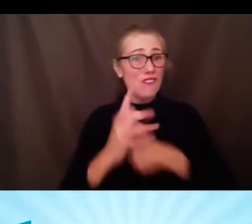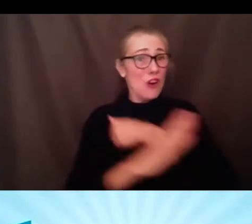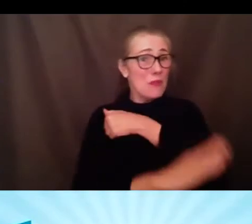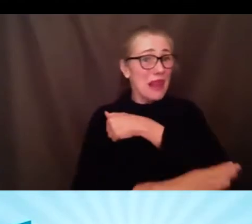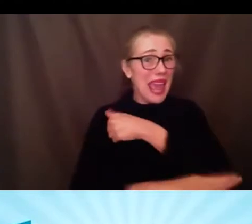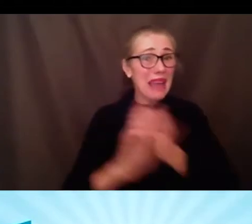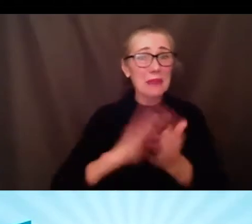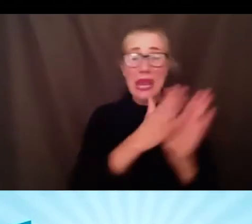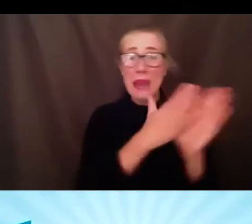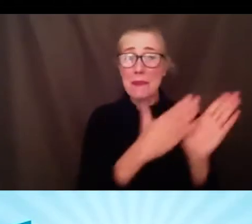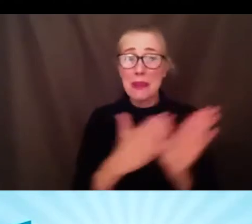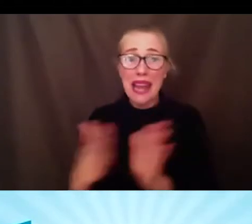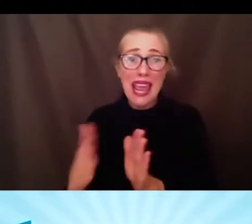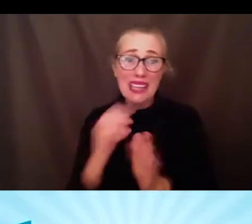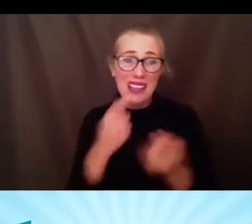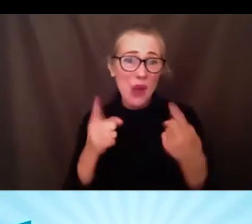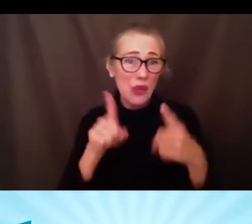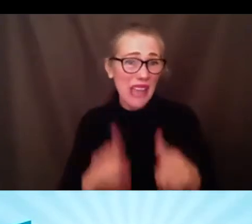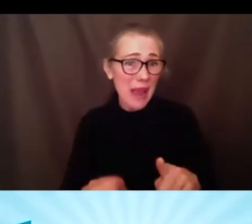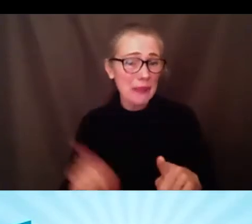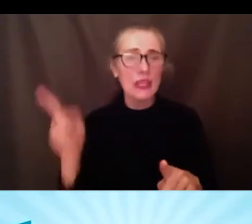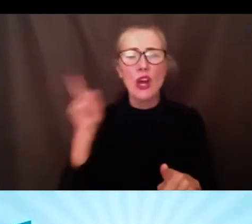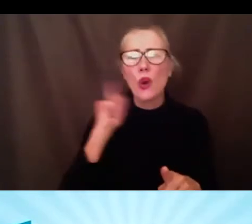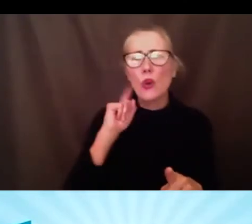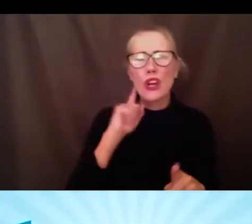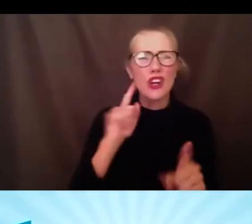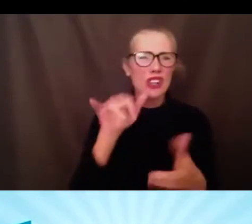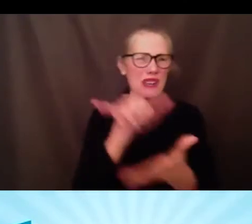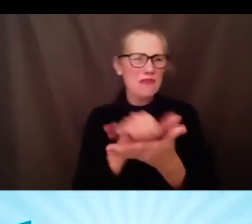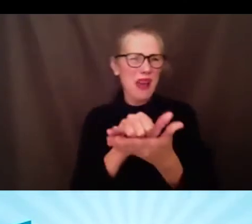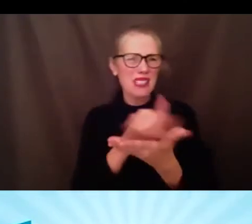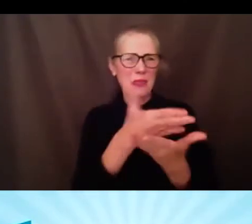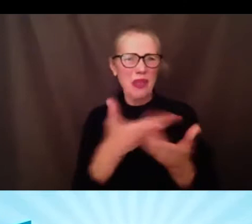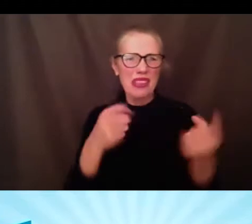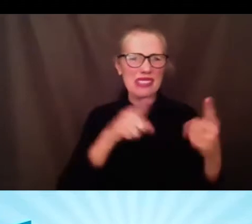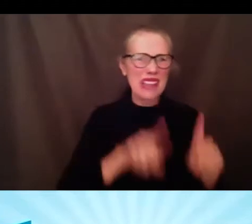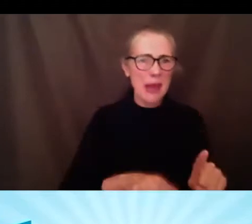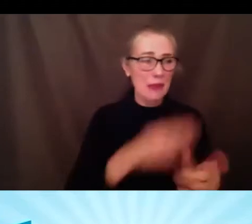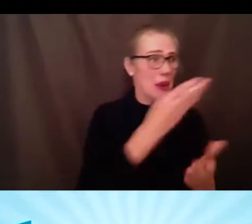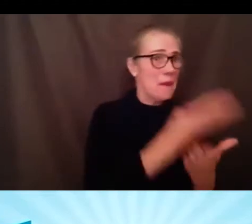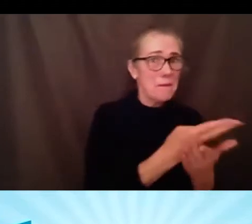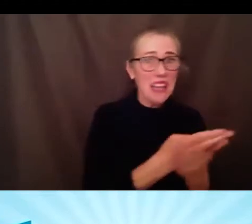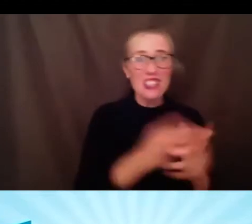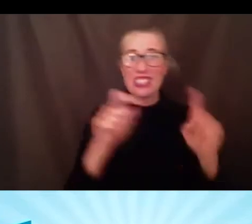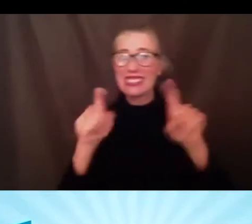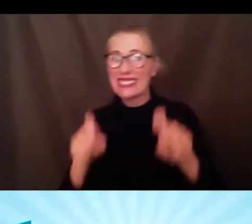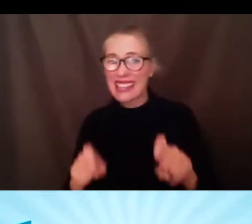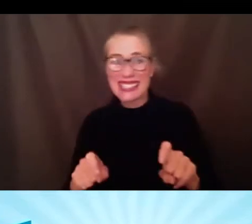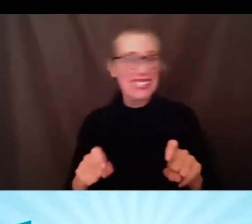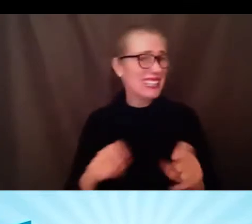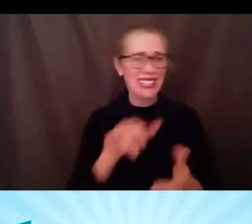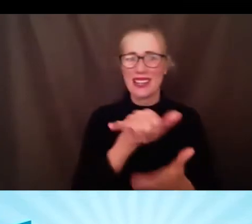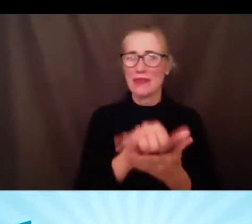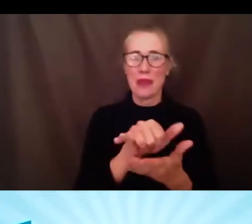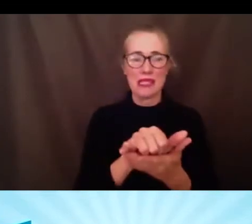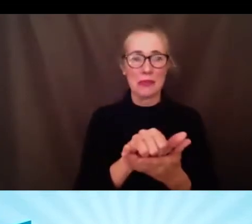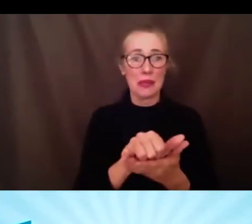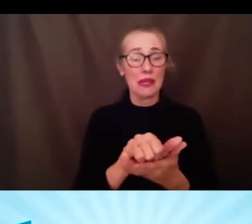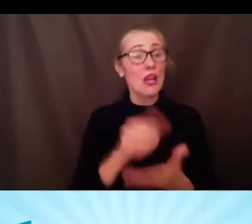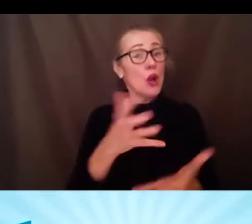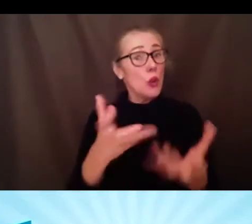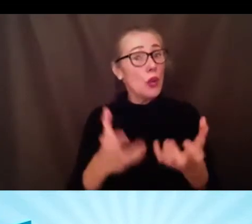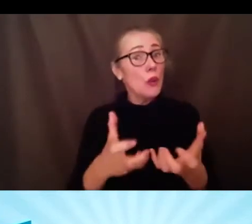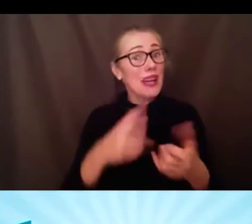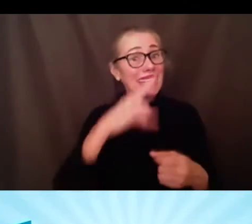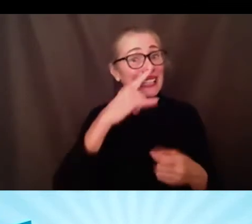we heard metaphors of impossible chicken and egg scenarios relating to budgets and testing instead of expediting a push to get kids back to